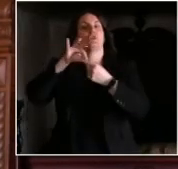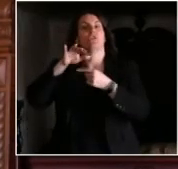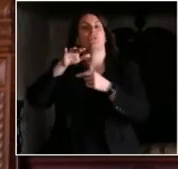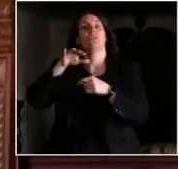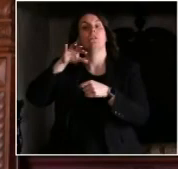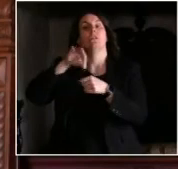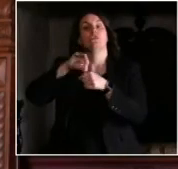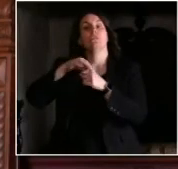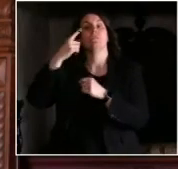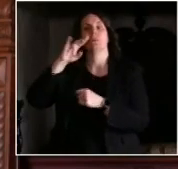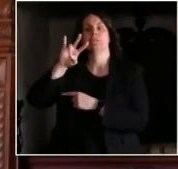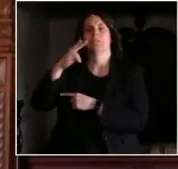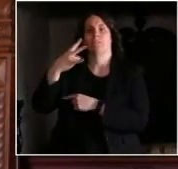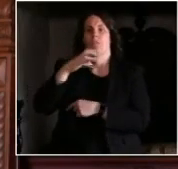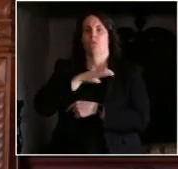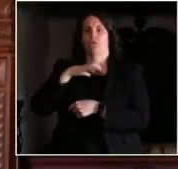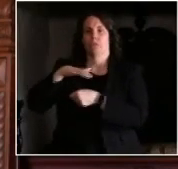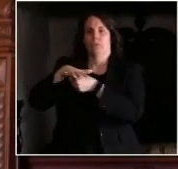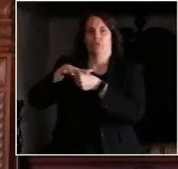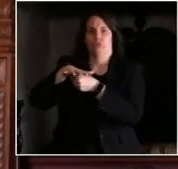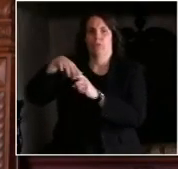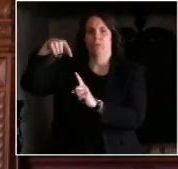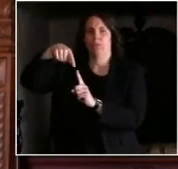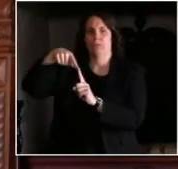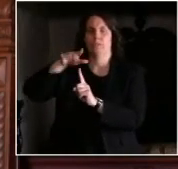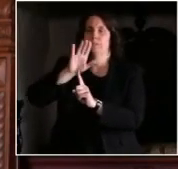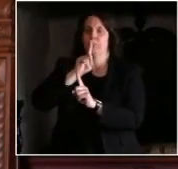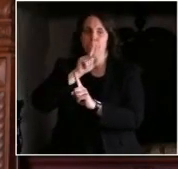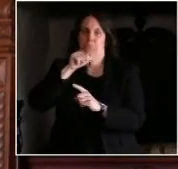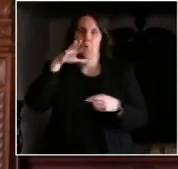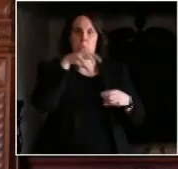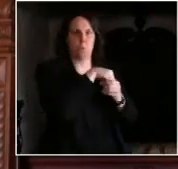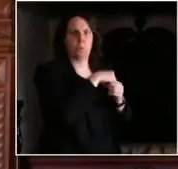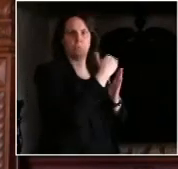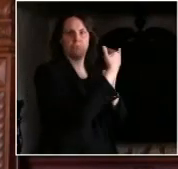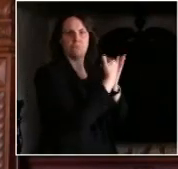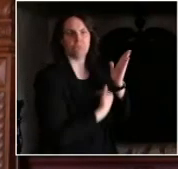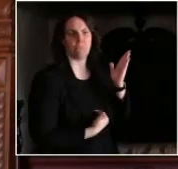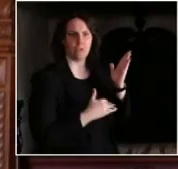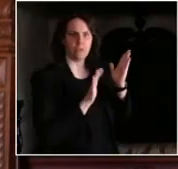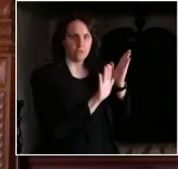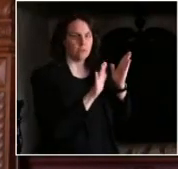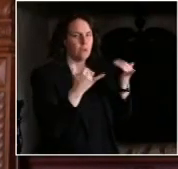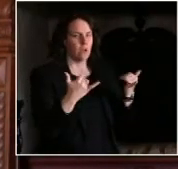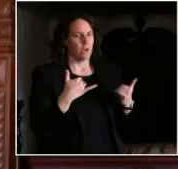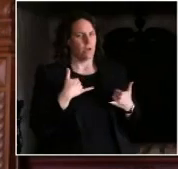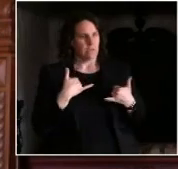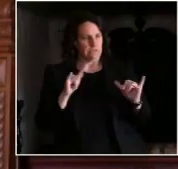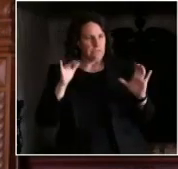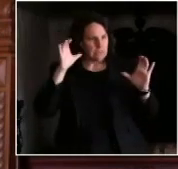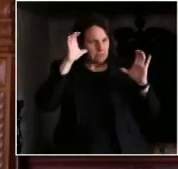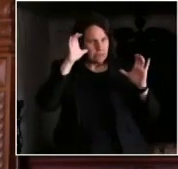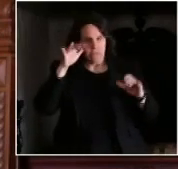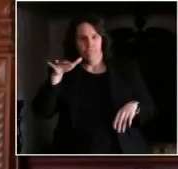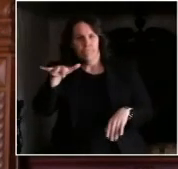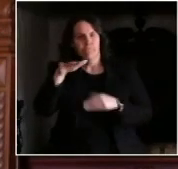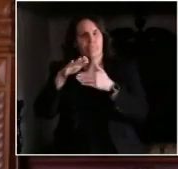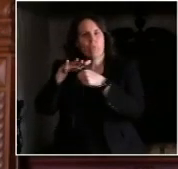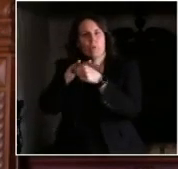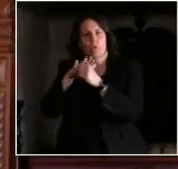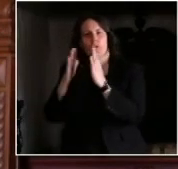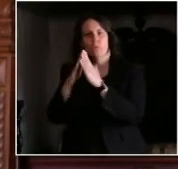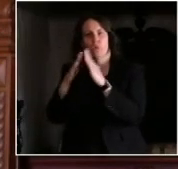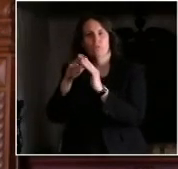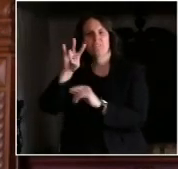like with the spring election, we'll continue to listen to clerks down on the ground and also the public health officials. But I do think it's worth